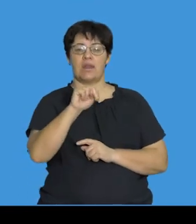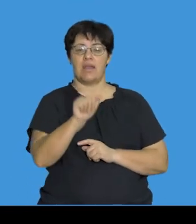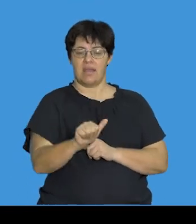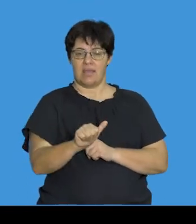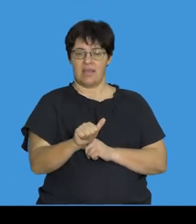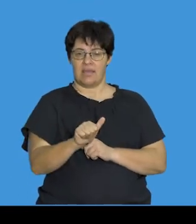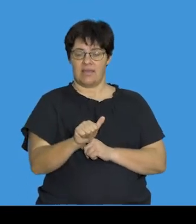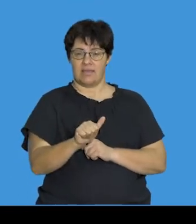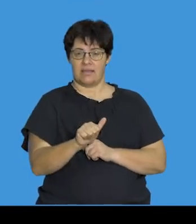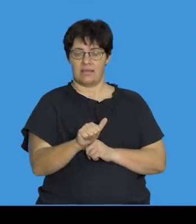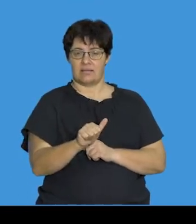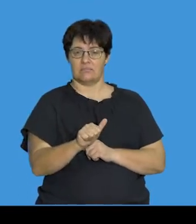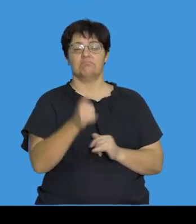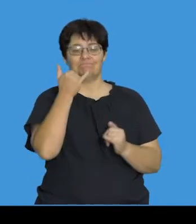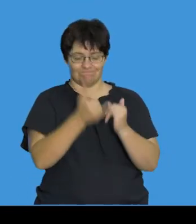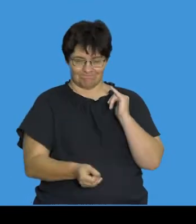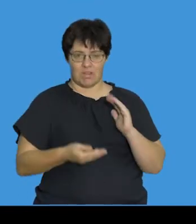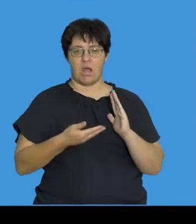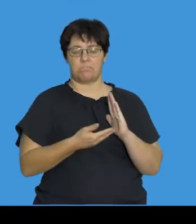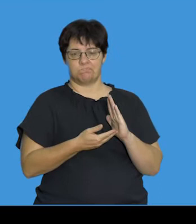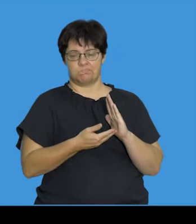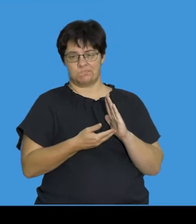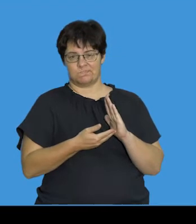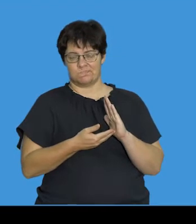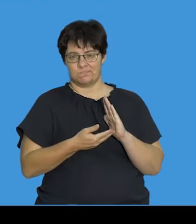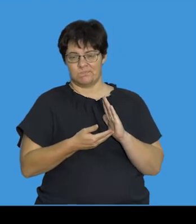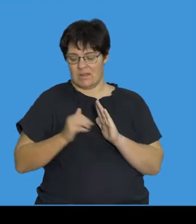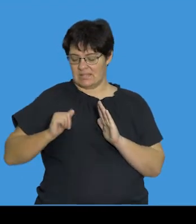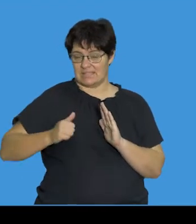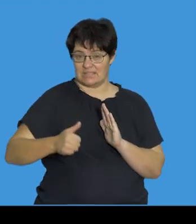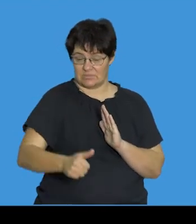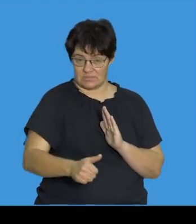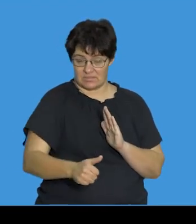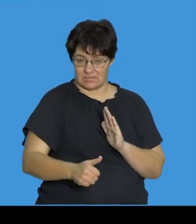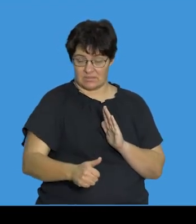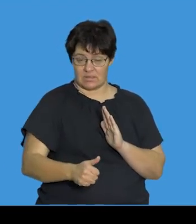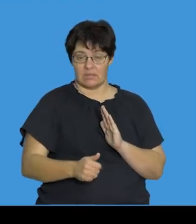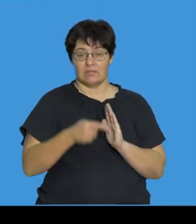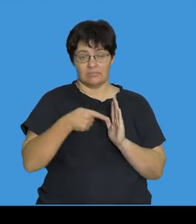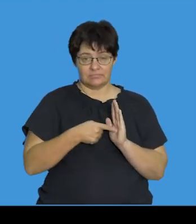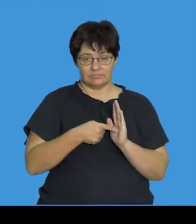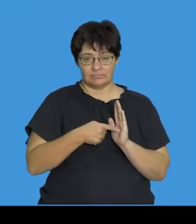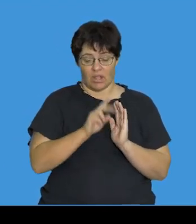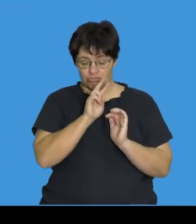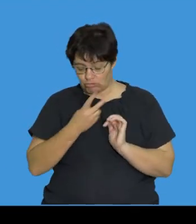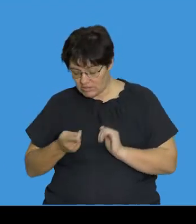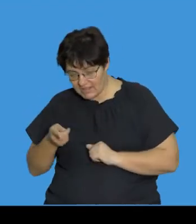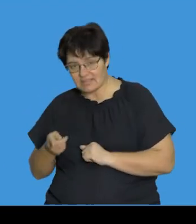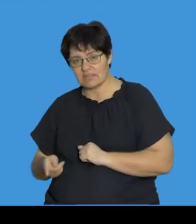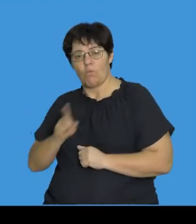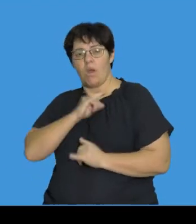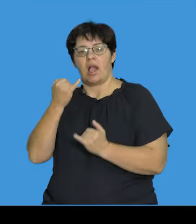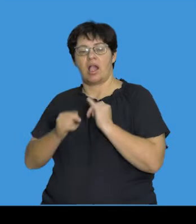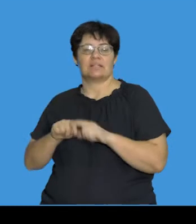has an abnormality or an altered sequence. And that will then translate into